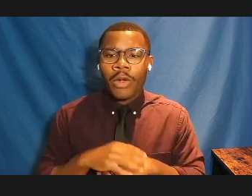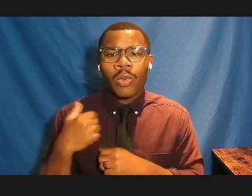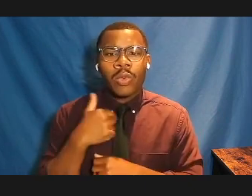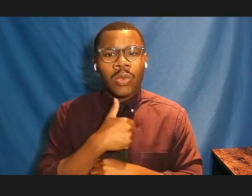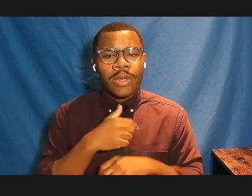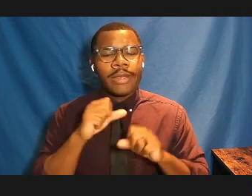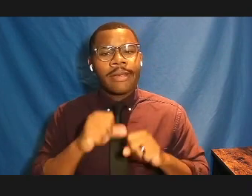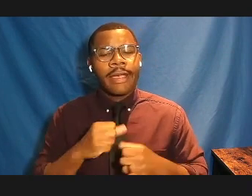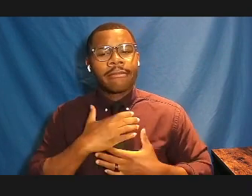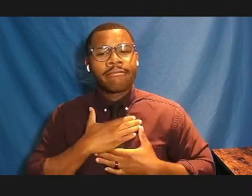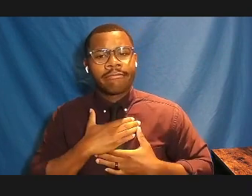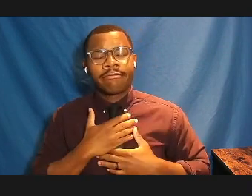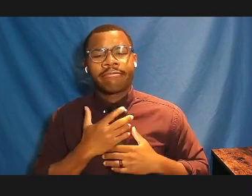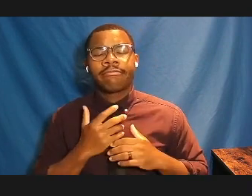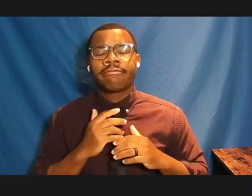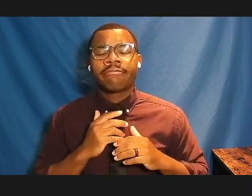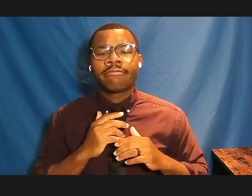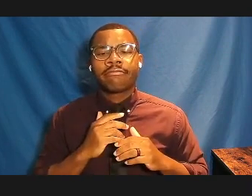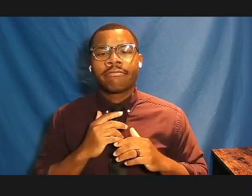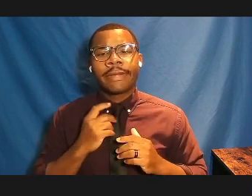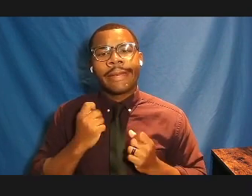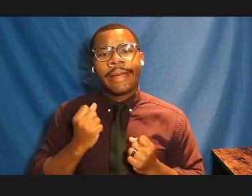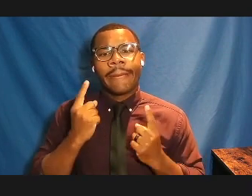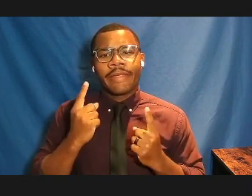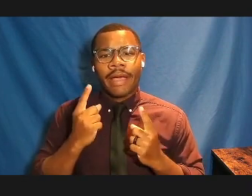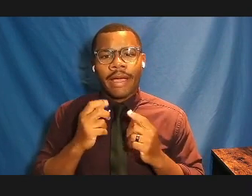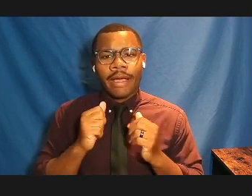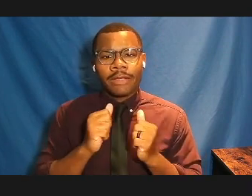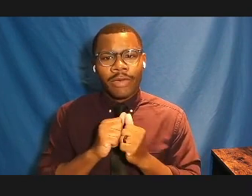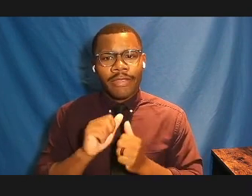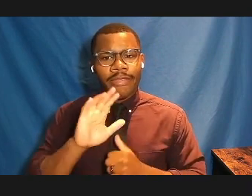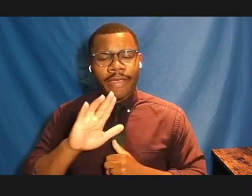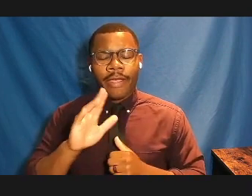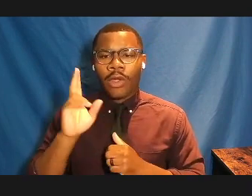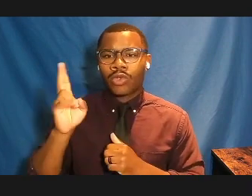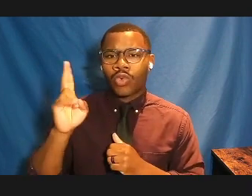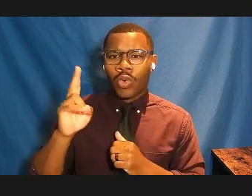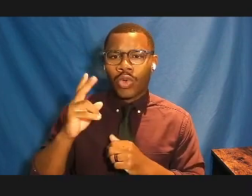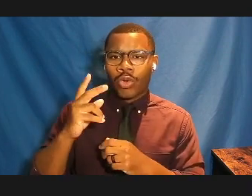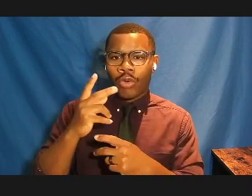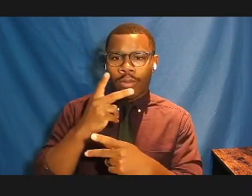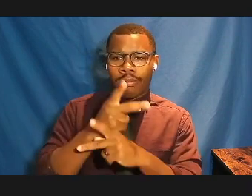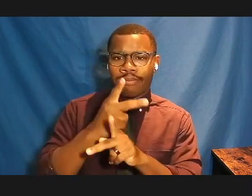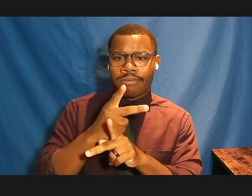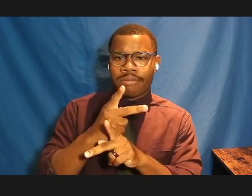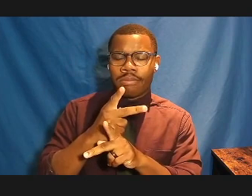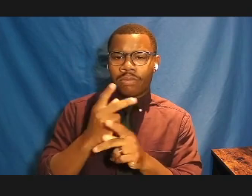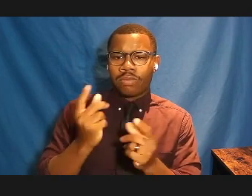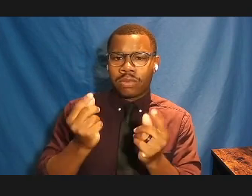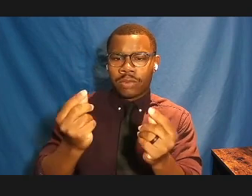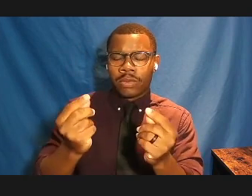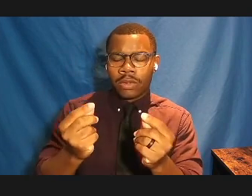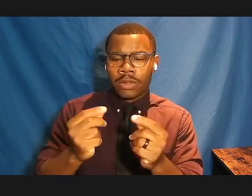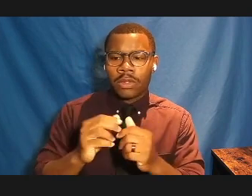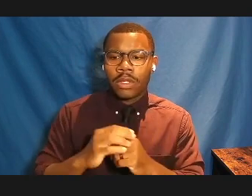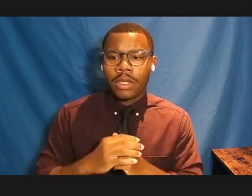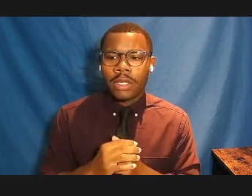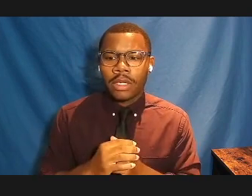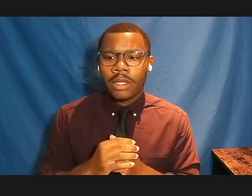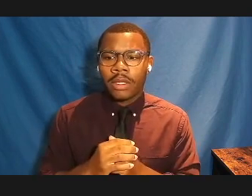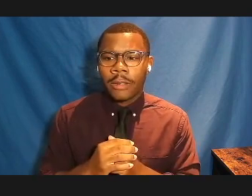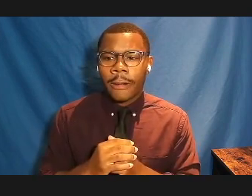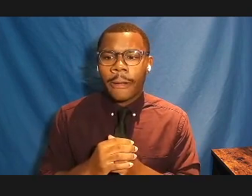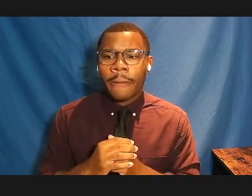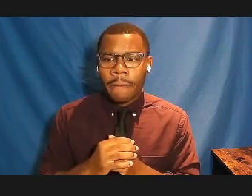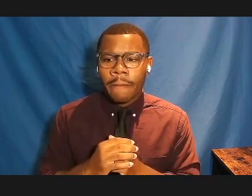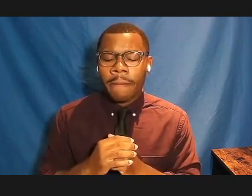fundamentally processual character of historical production. To insist that what history is matters less than how history works.